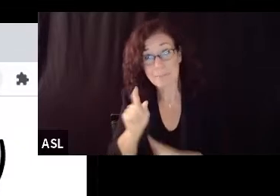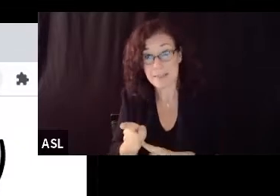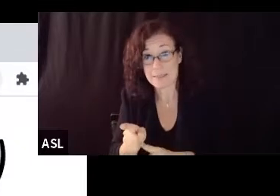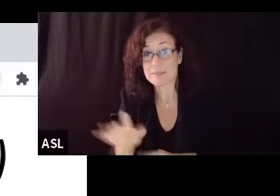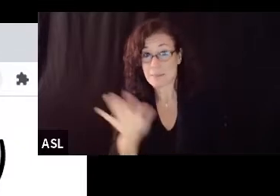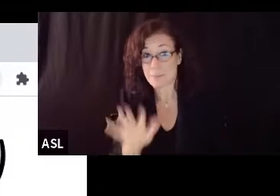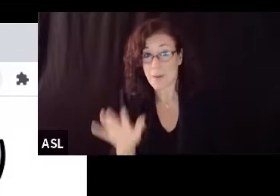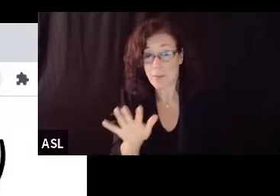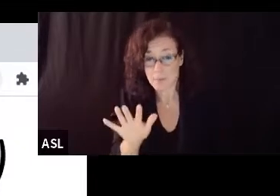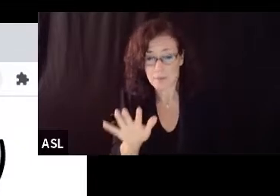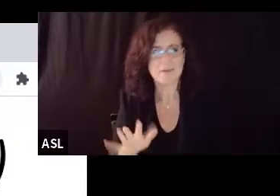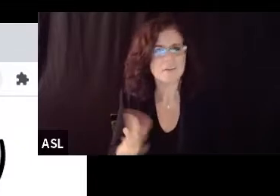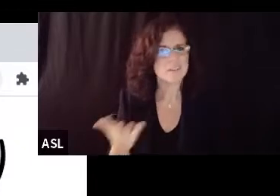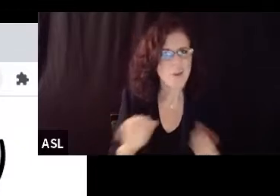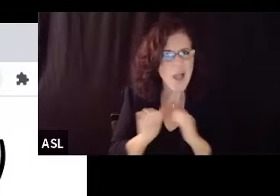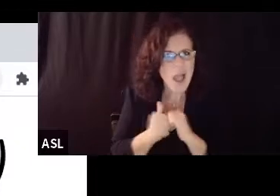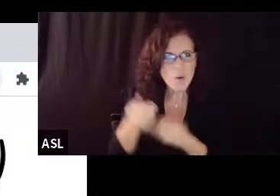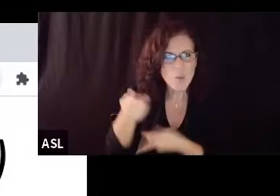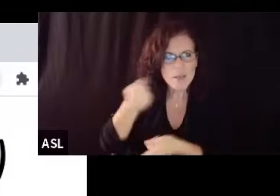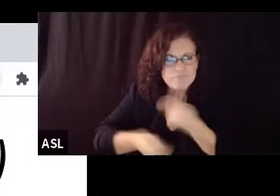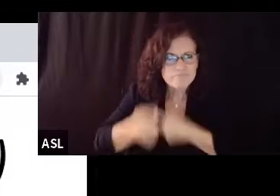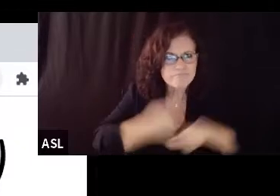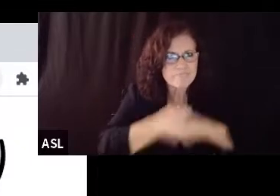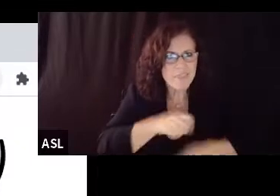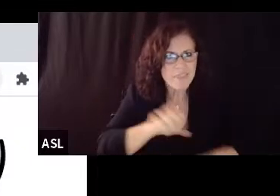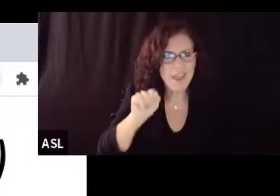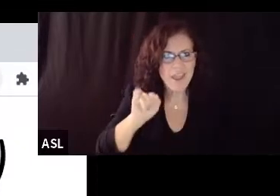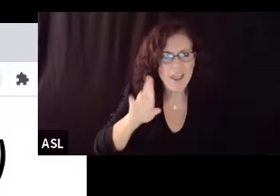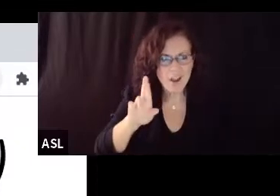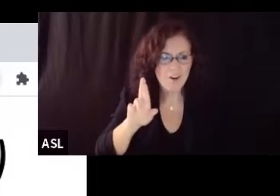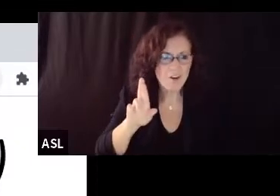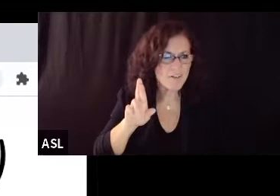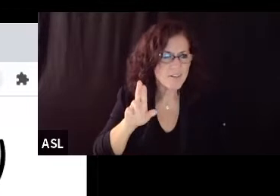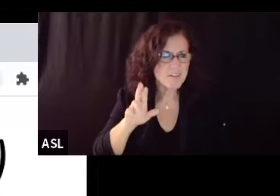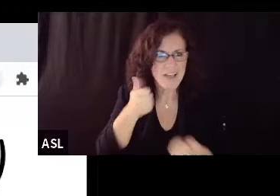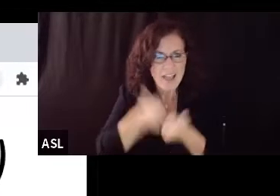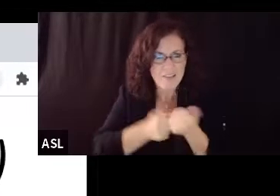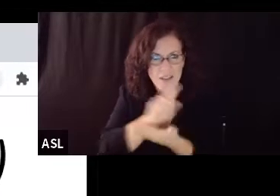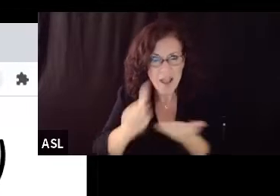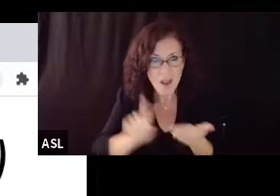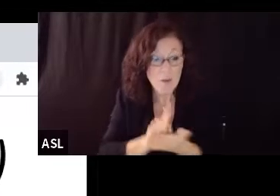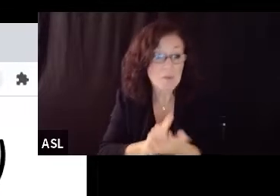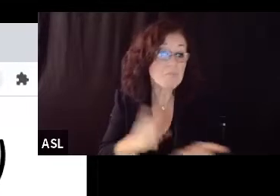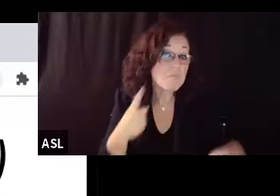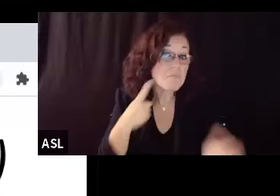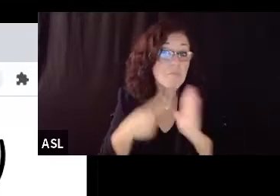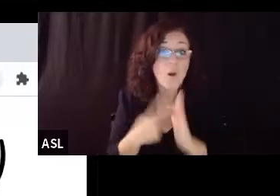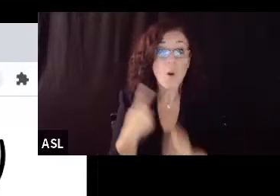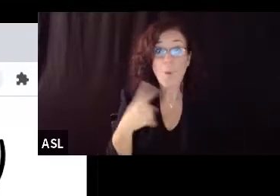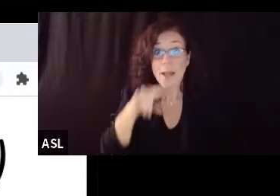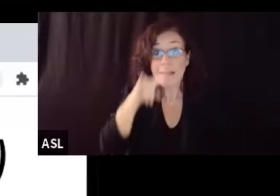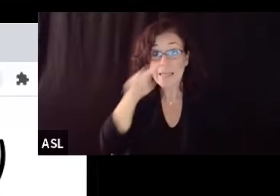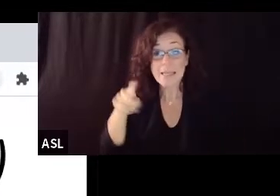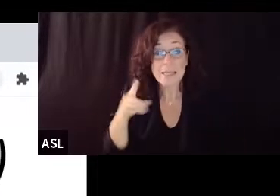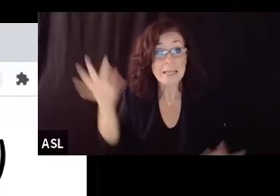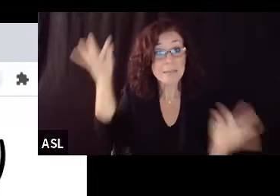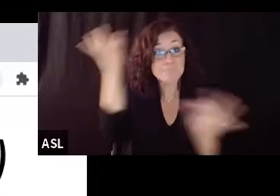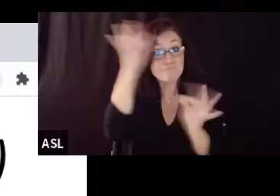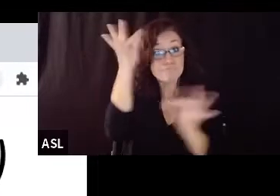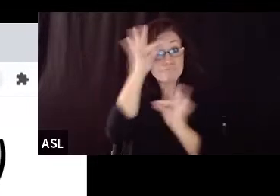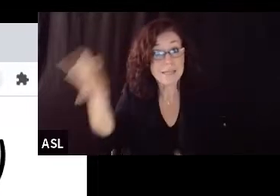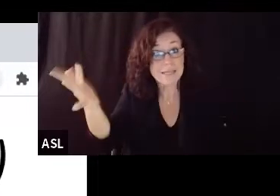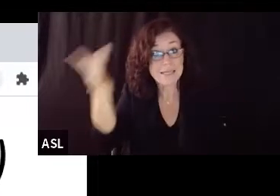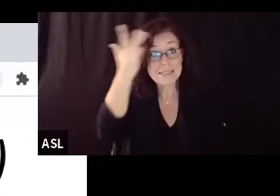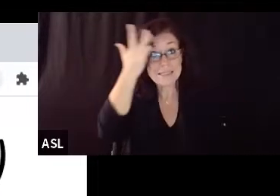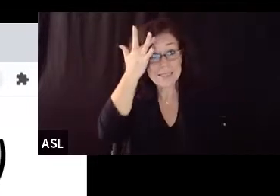that's what the little illustration is showing you if you have a sick kid exhaling virus what you're trying to do is to open windows and